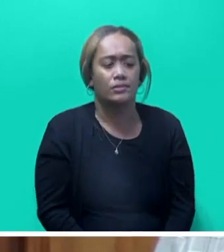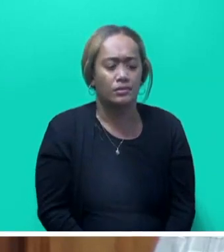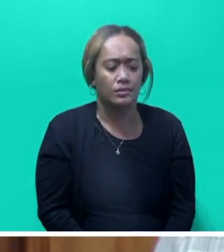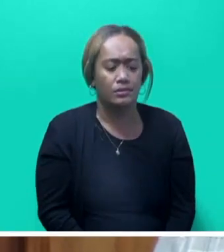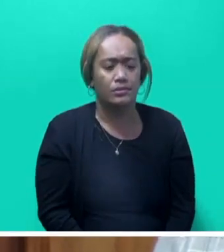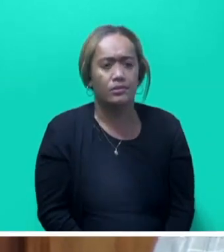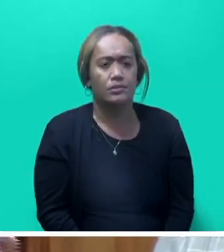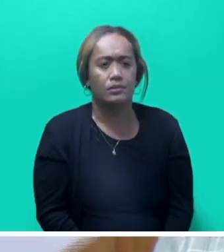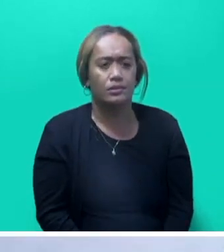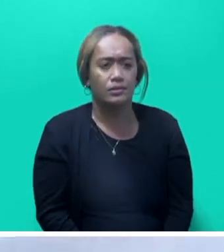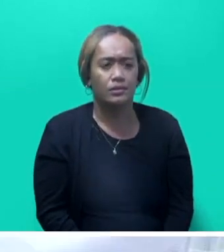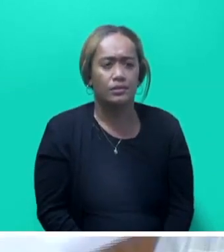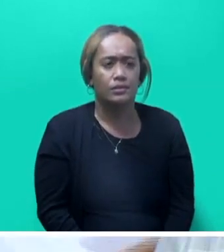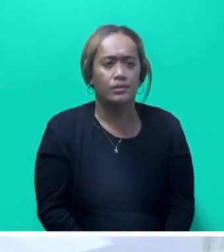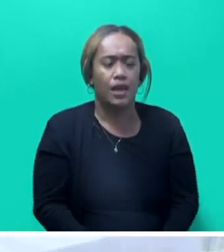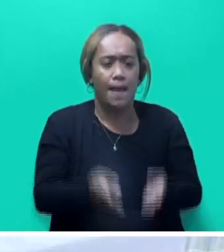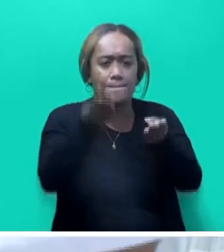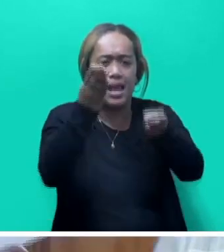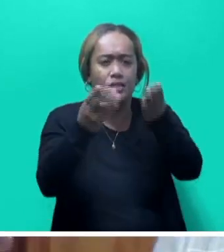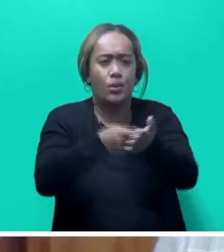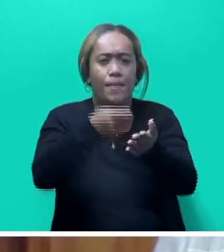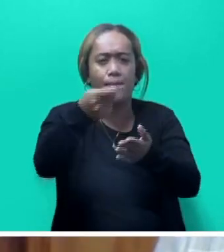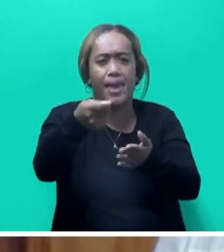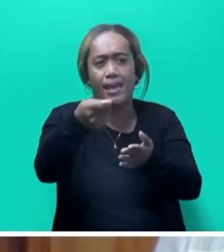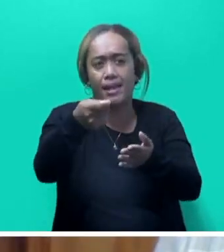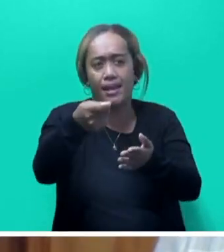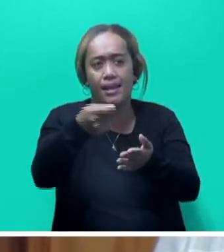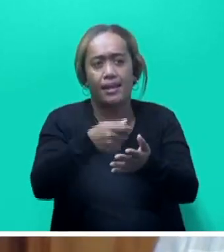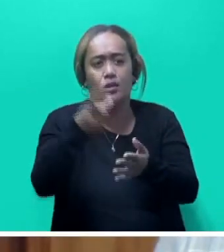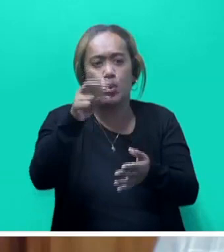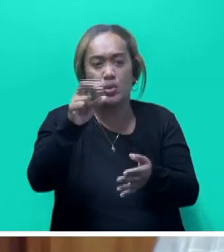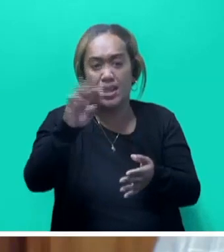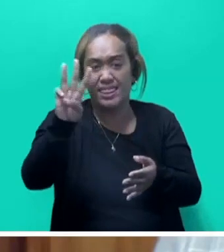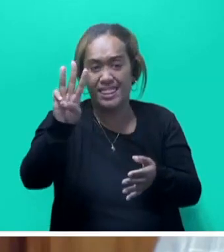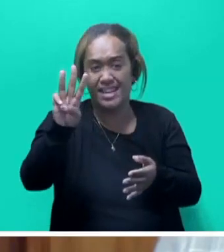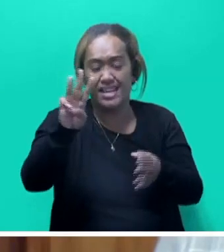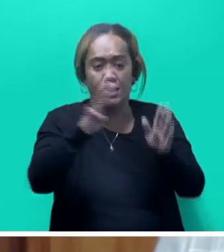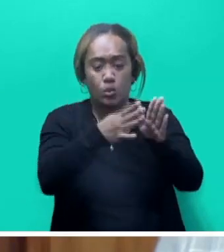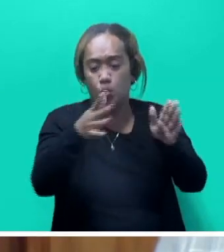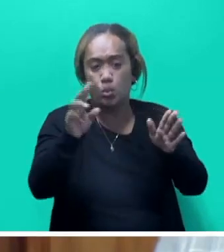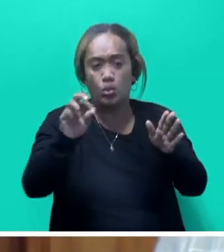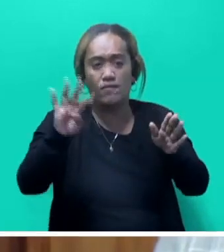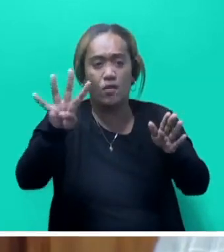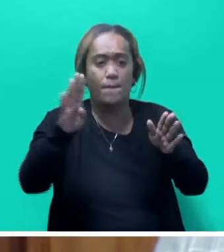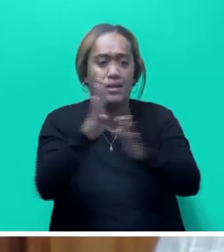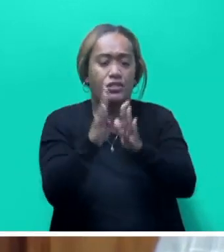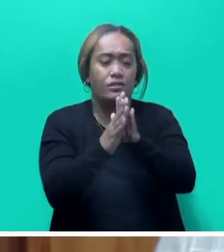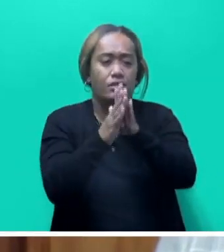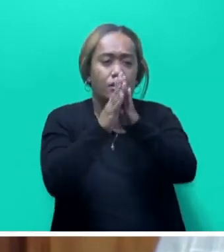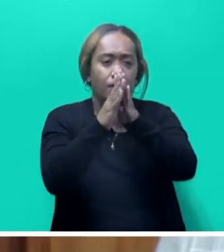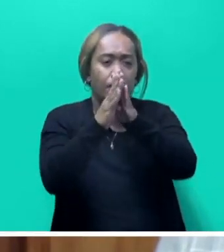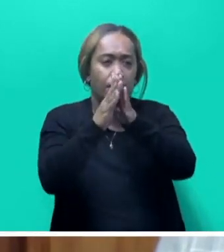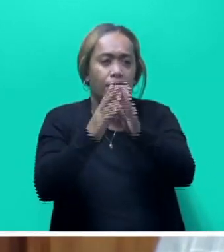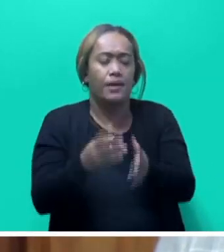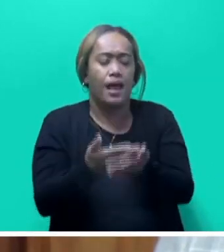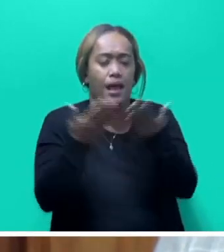Again, the balance is expected to be paid in the 2023-2024 budget. Finally, the